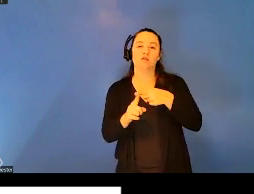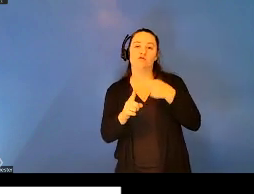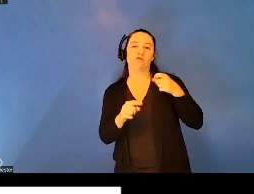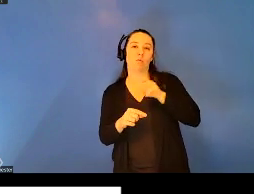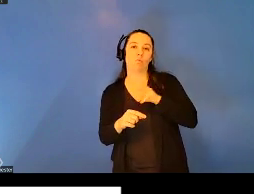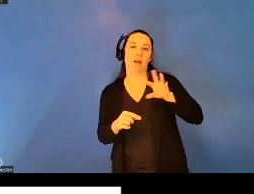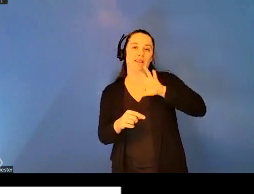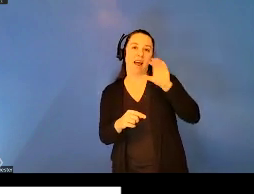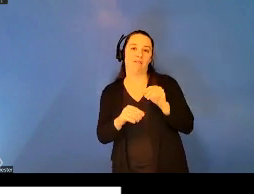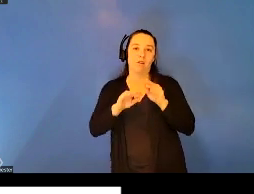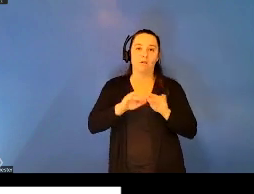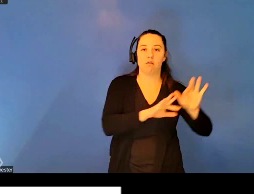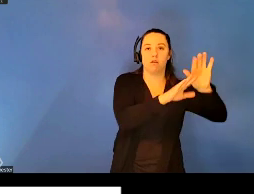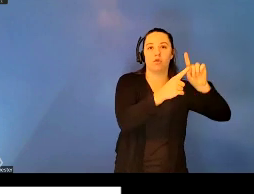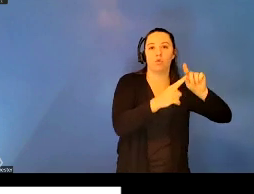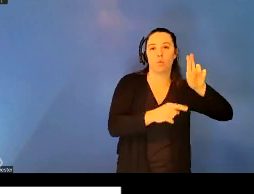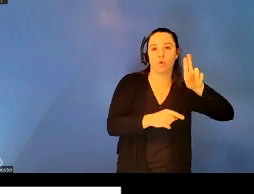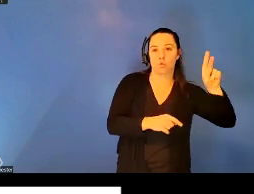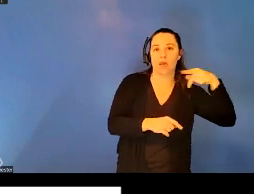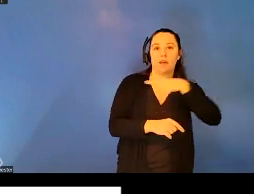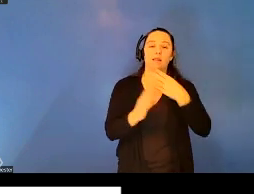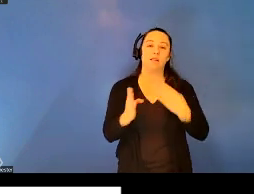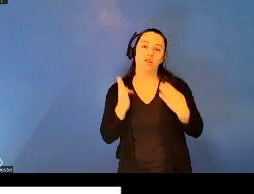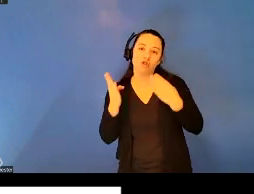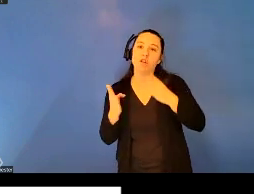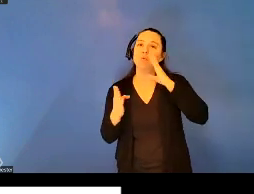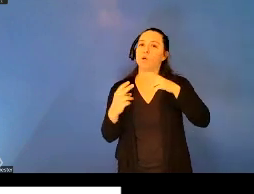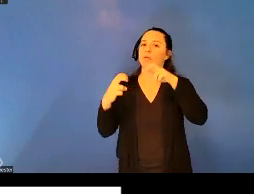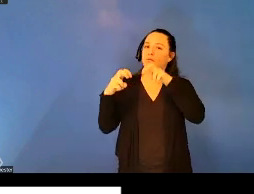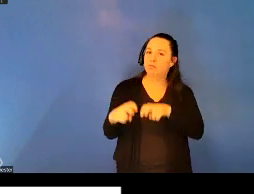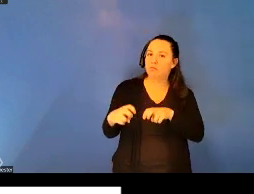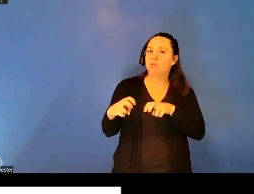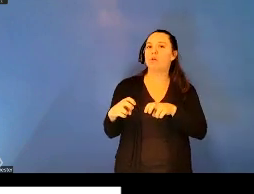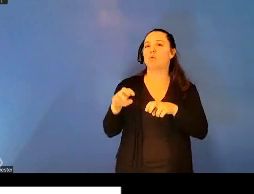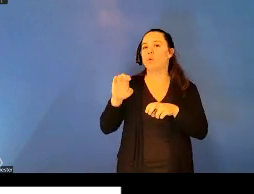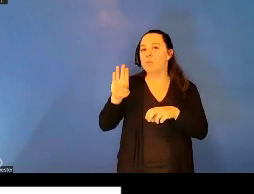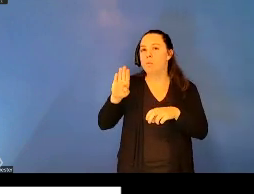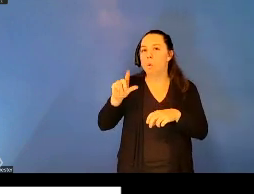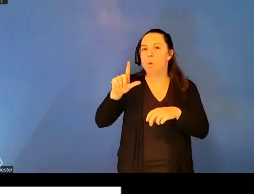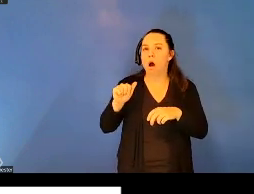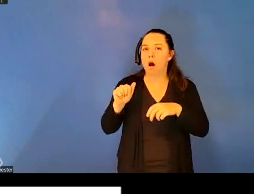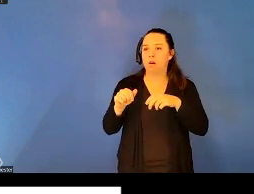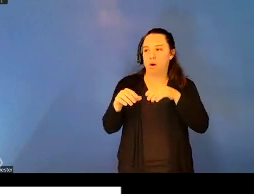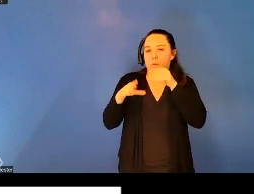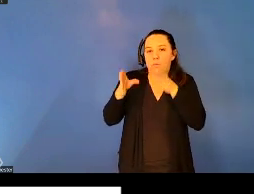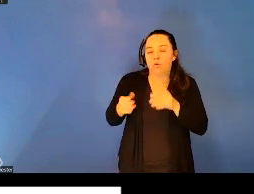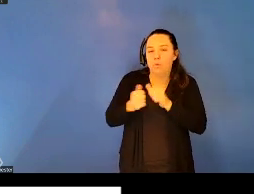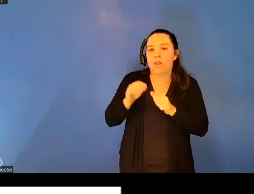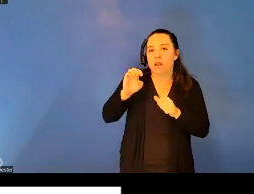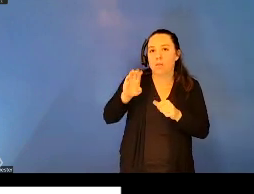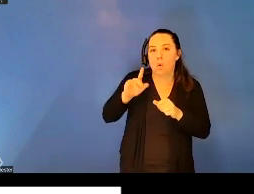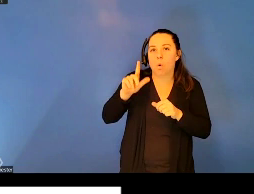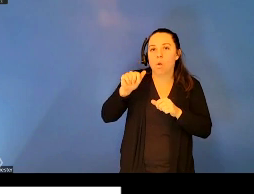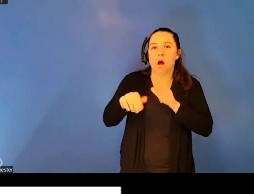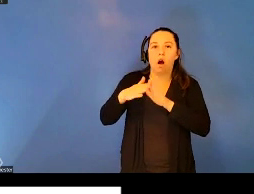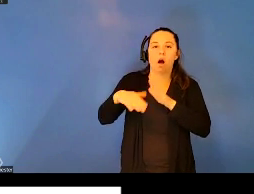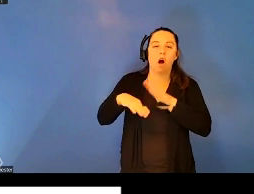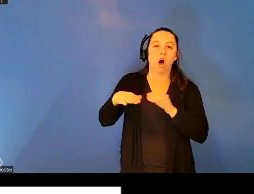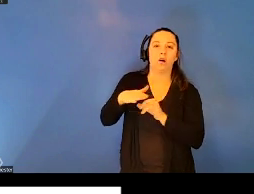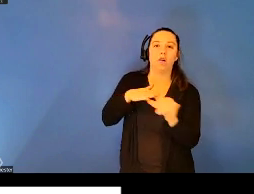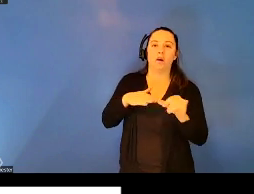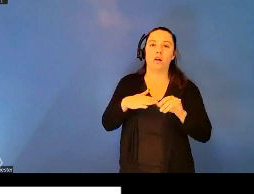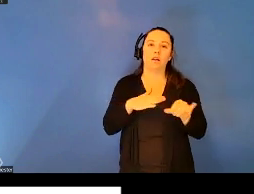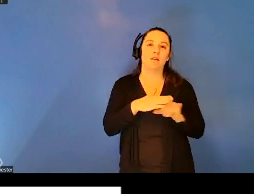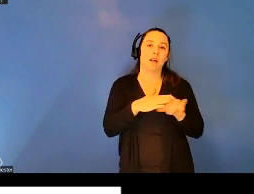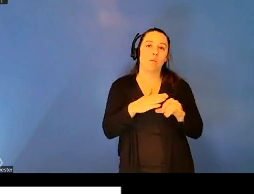suggested that he would happily sit next to an Ebola sufferer on the tube or the London underground system, suggesting at once not to be frightened of the